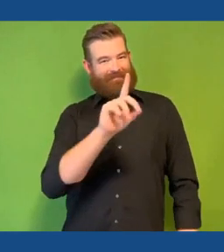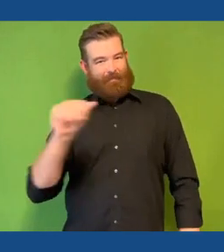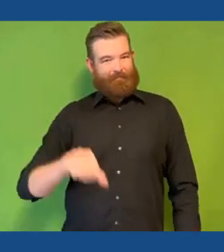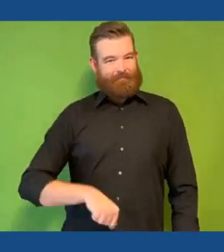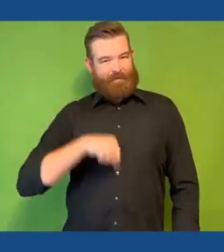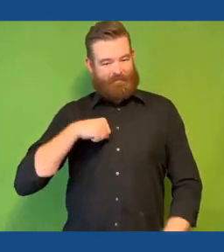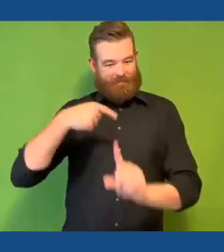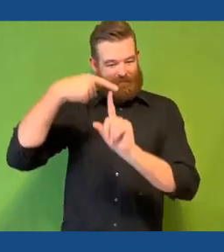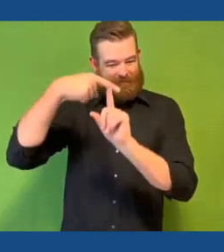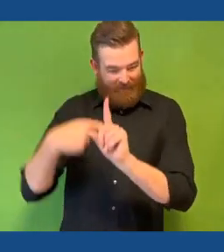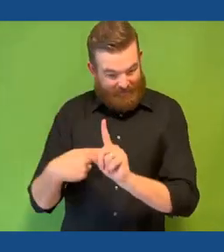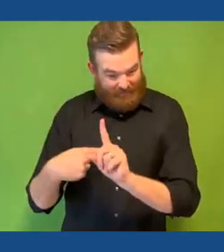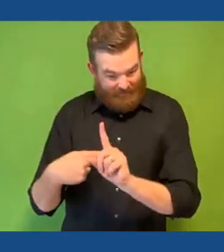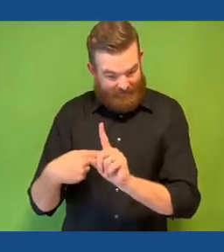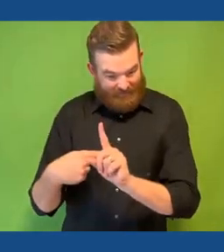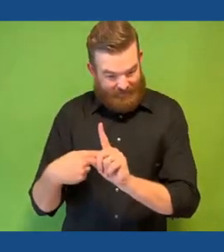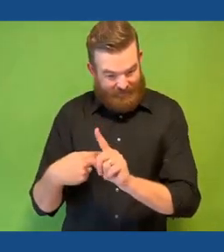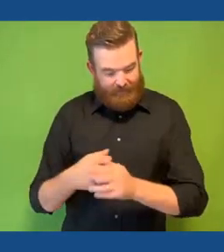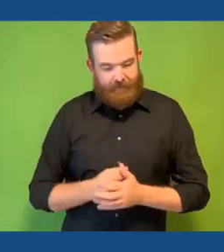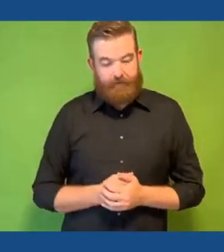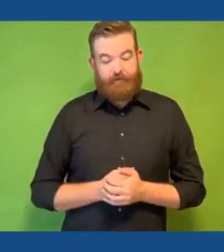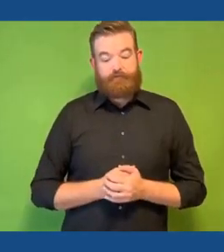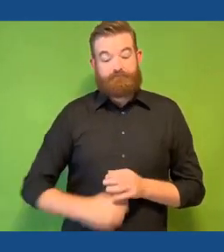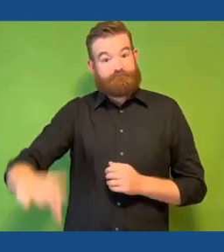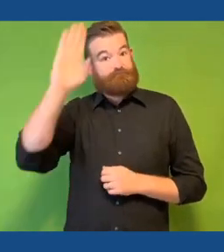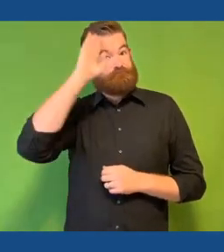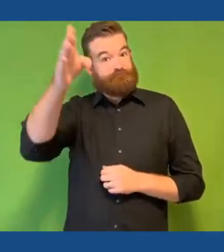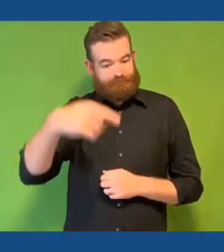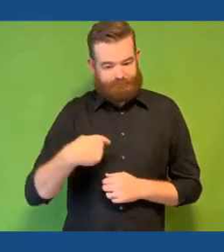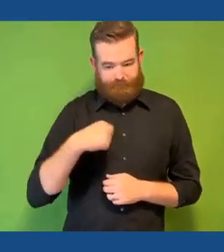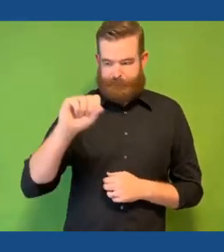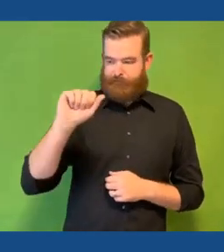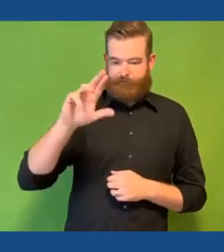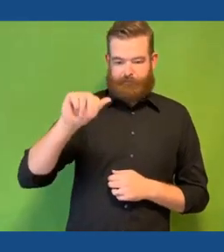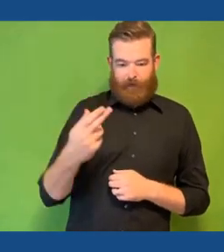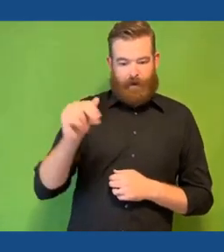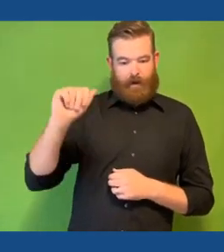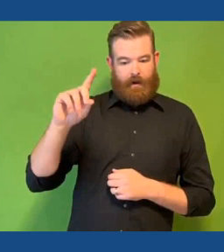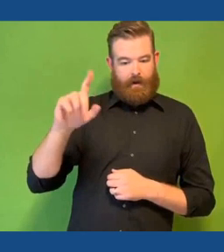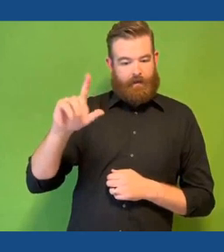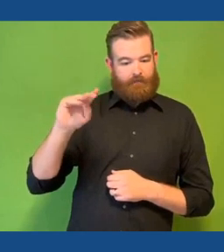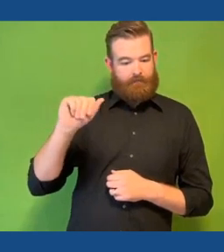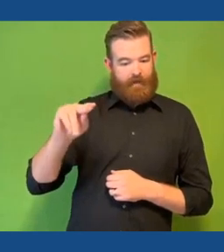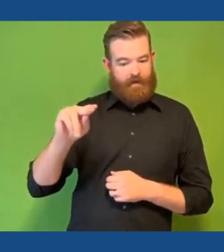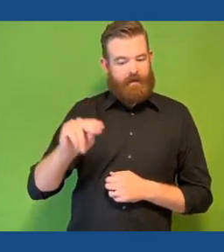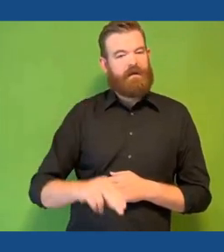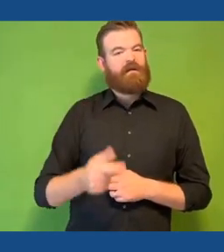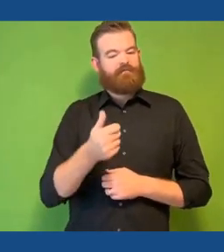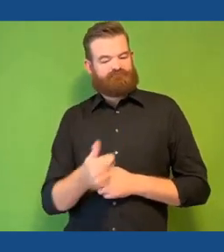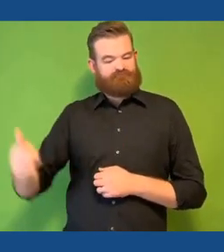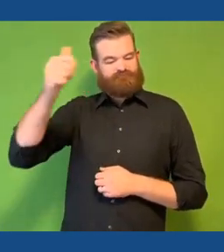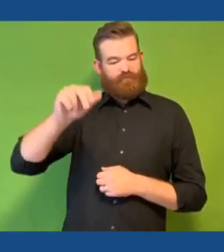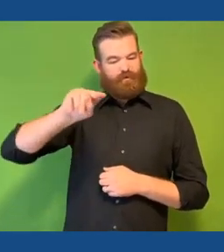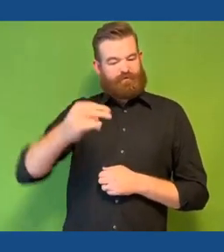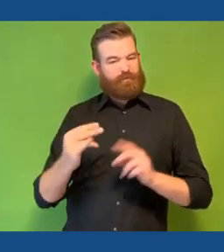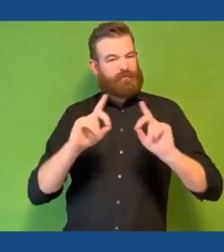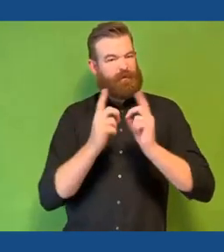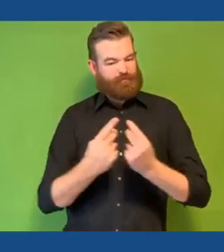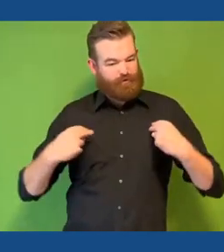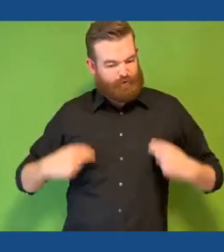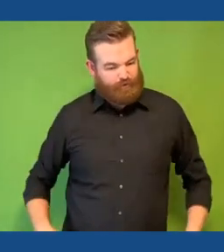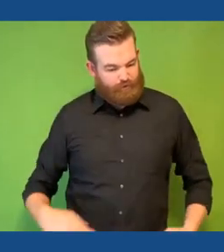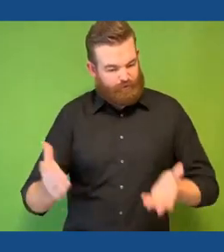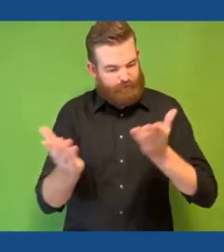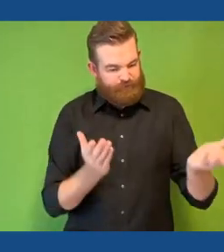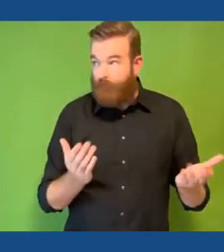all, and happy Disability Pride Month. Hi everyone, I'm Sarah Edelman, the Acting Commissioner of the New Jersey Department of Human